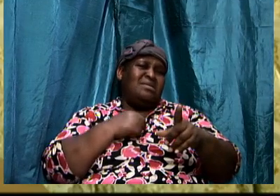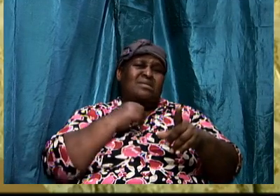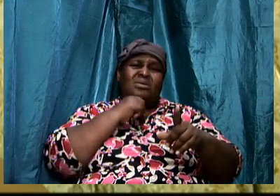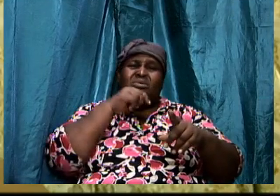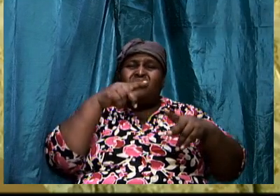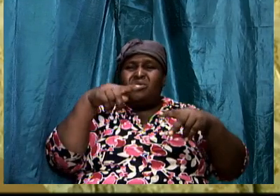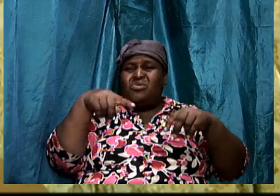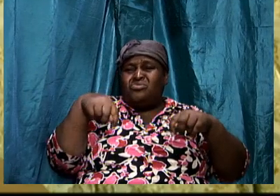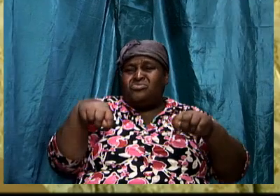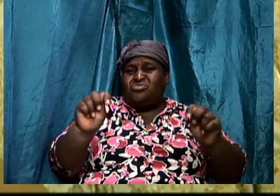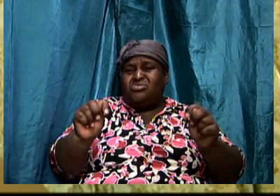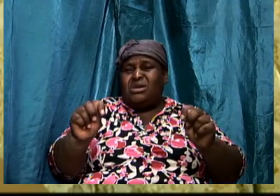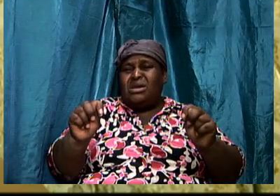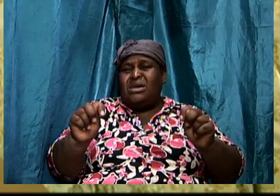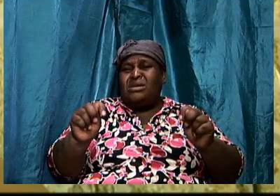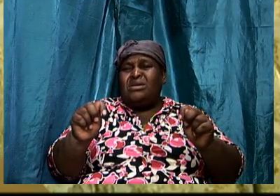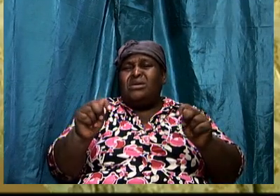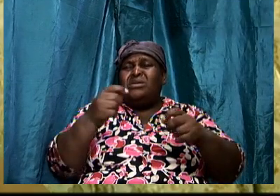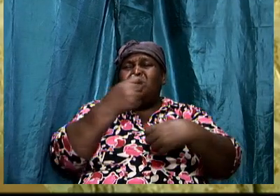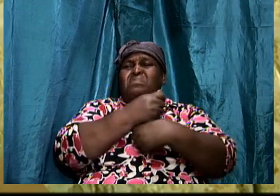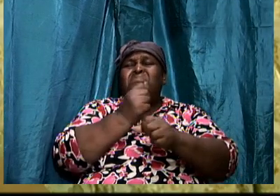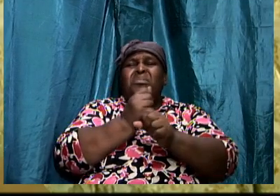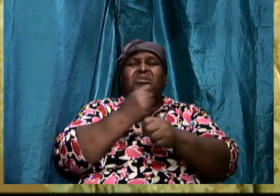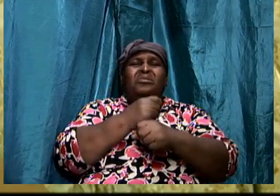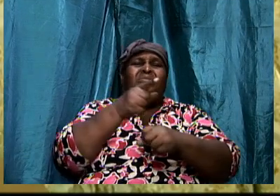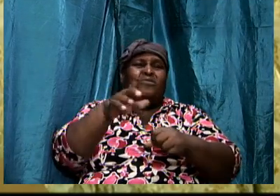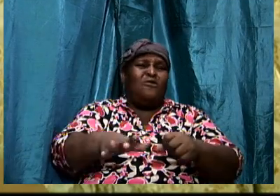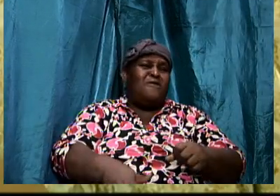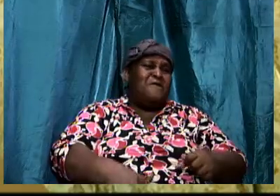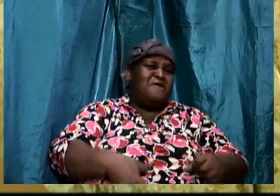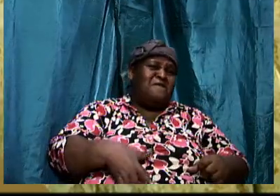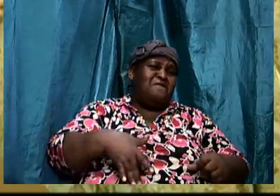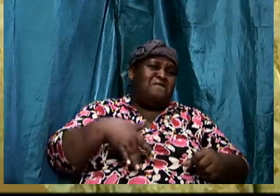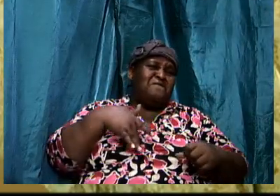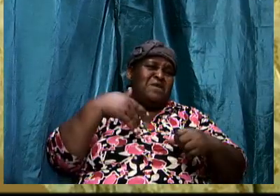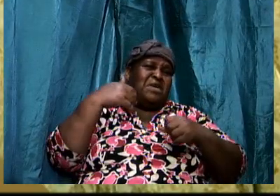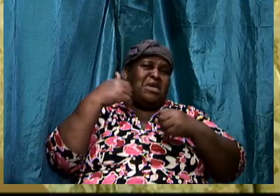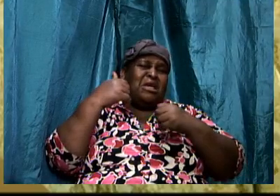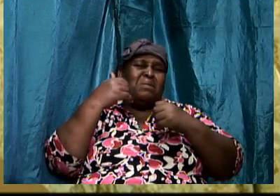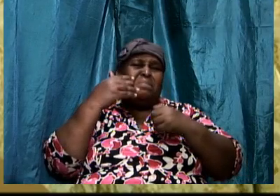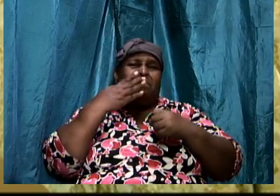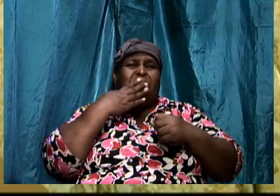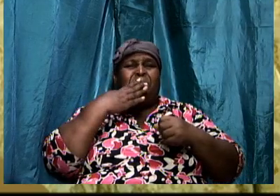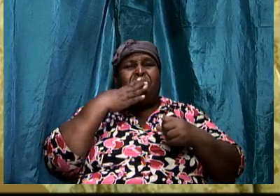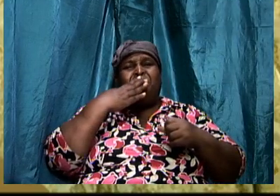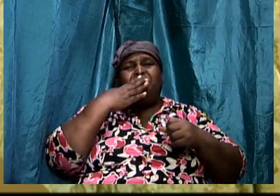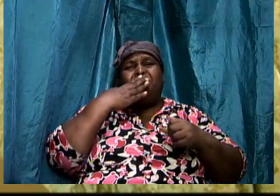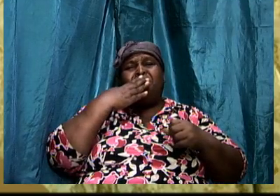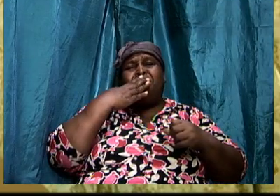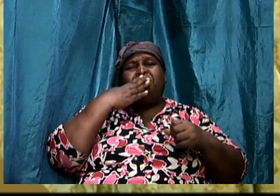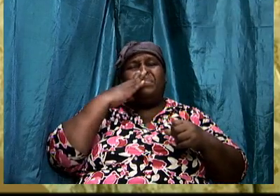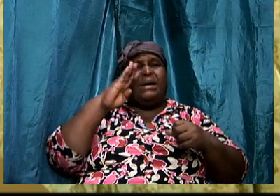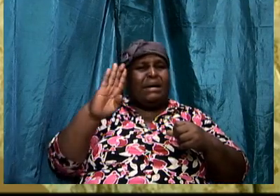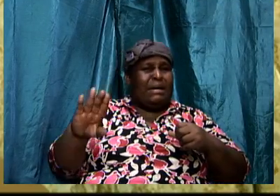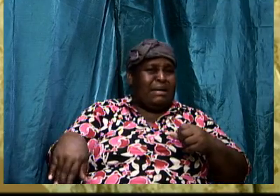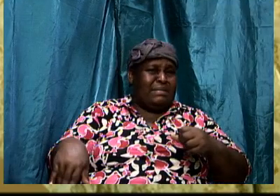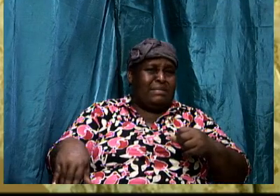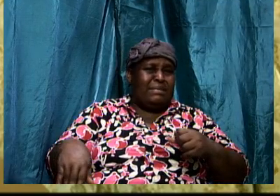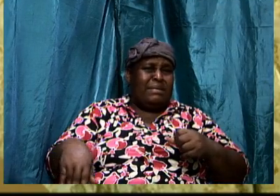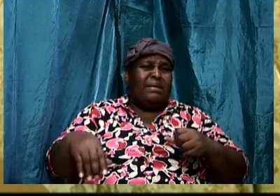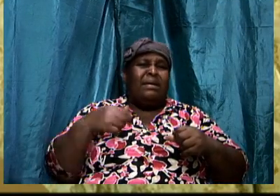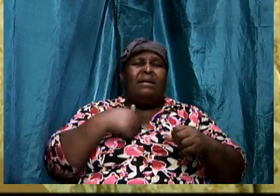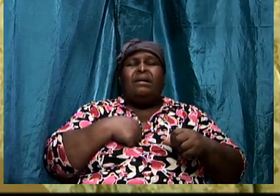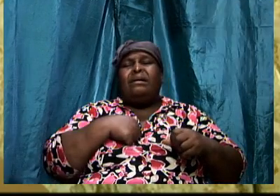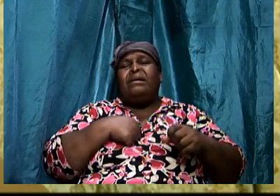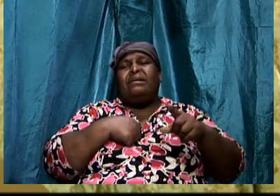this particular issue. Having gone through what we have gone through already, I can only